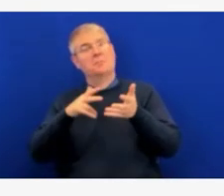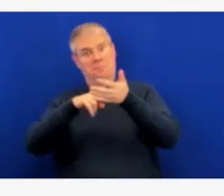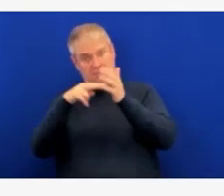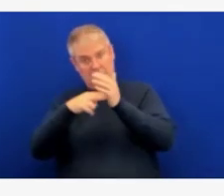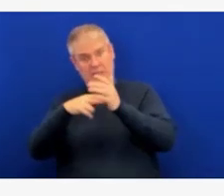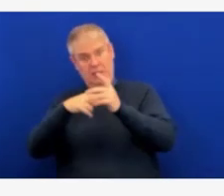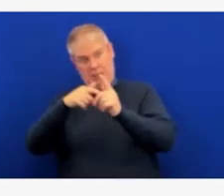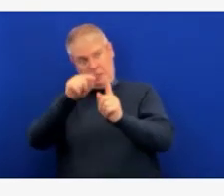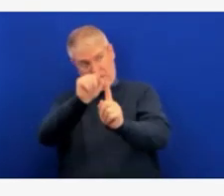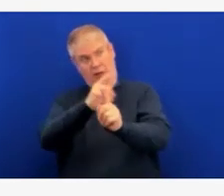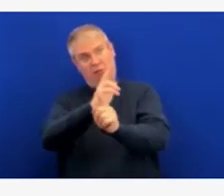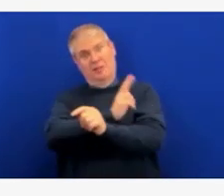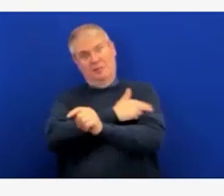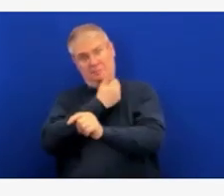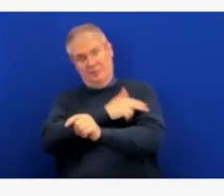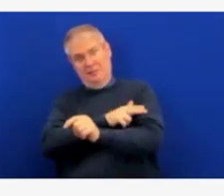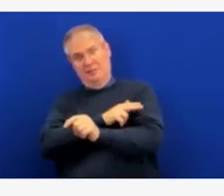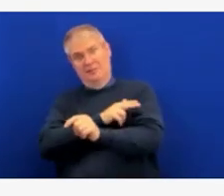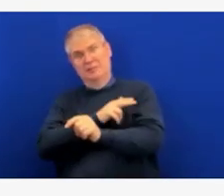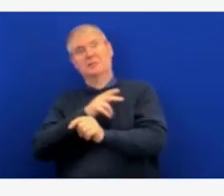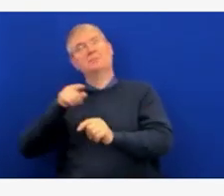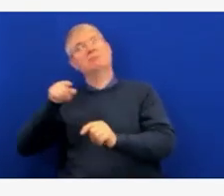no longer needs to be in crisis standards?